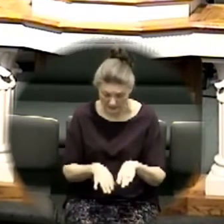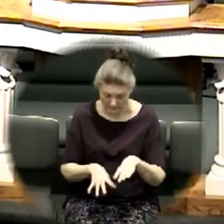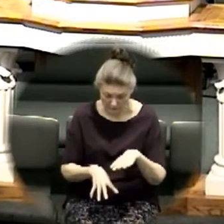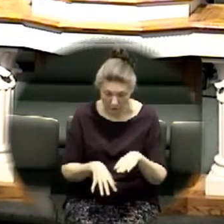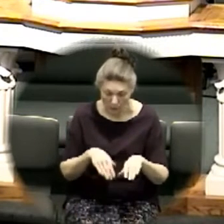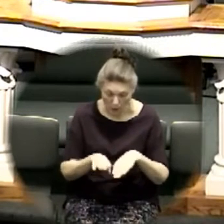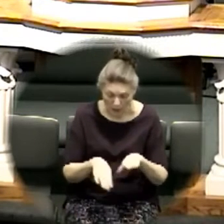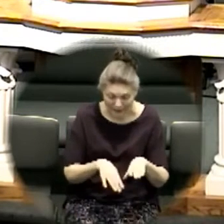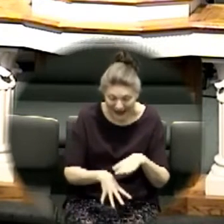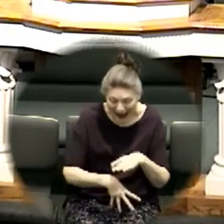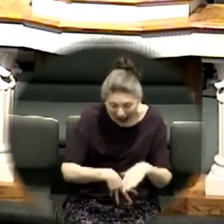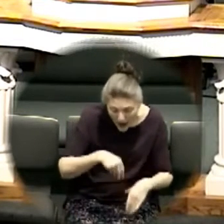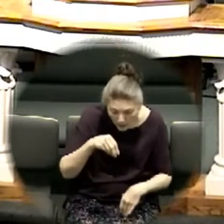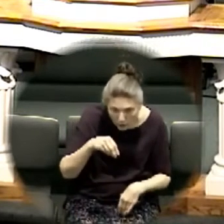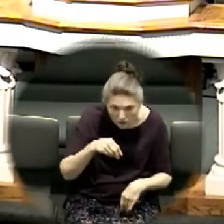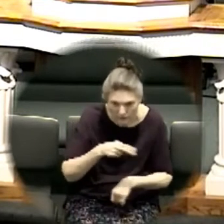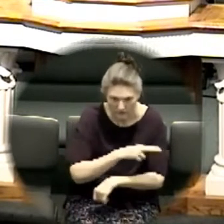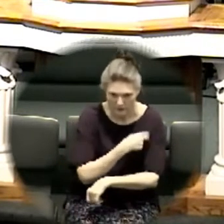just one step